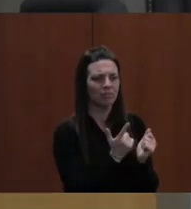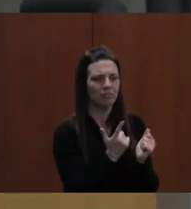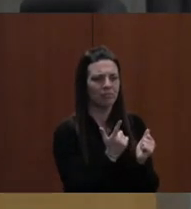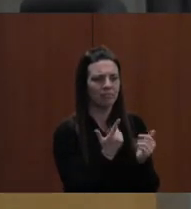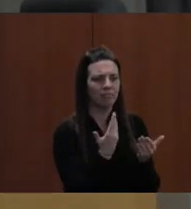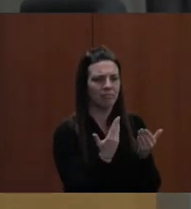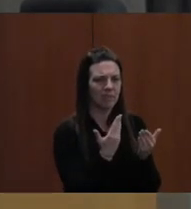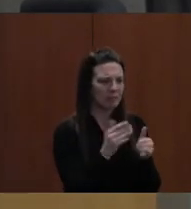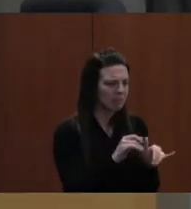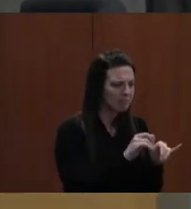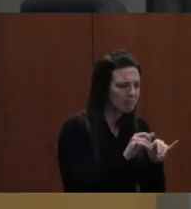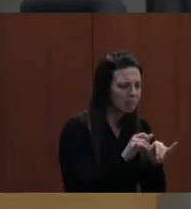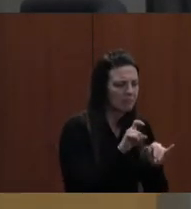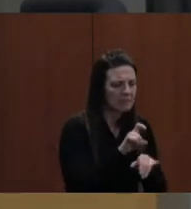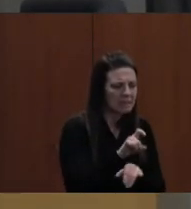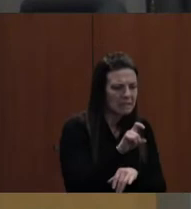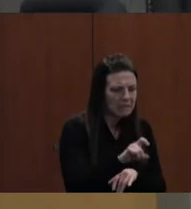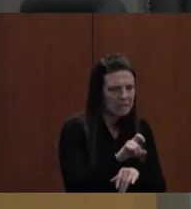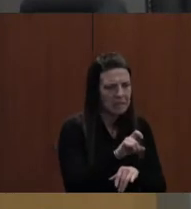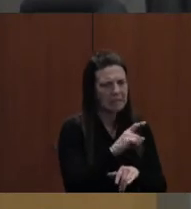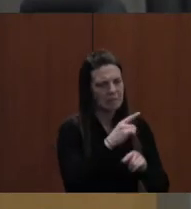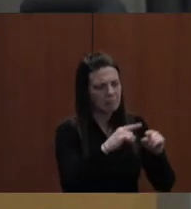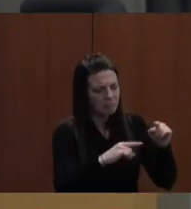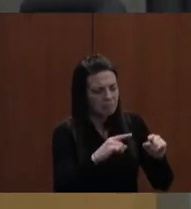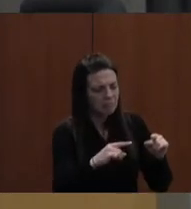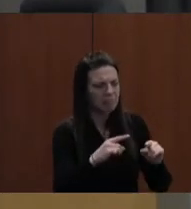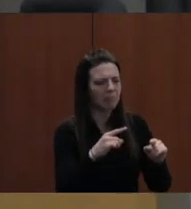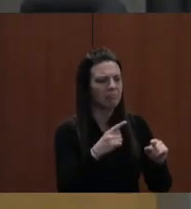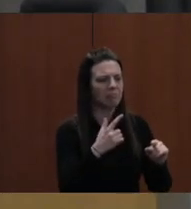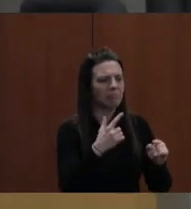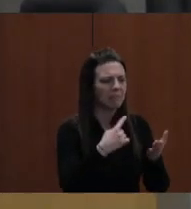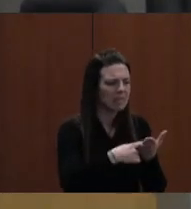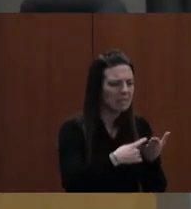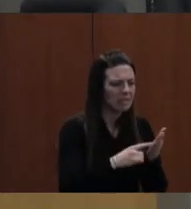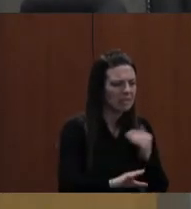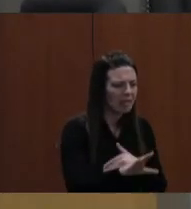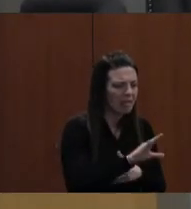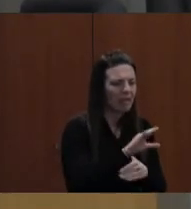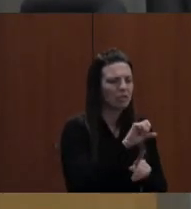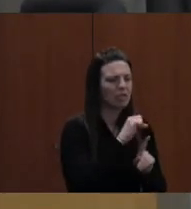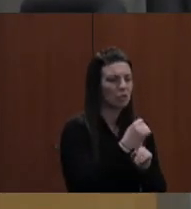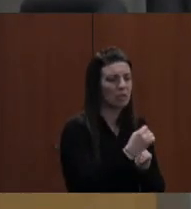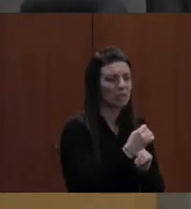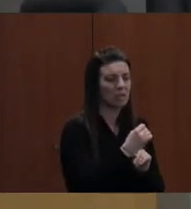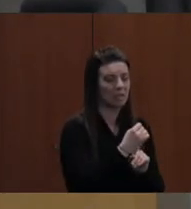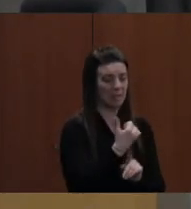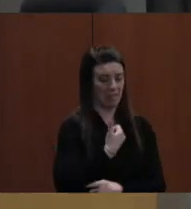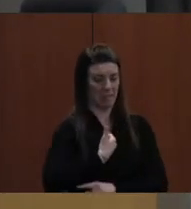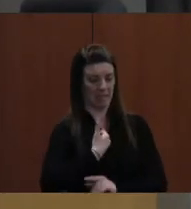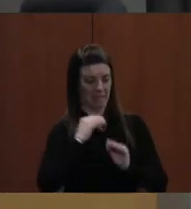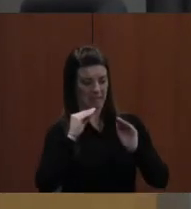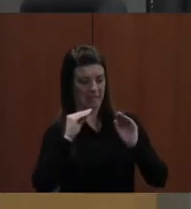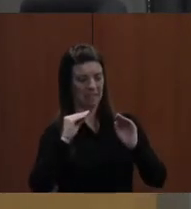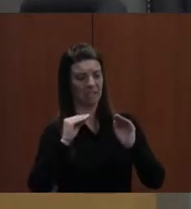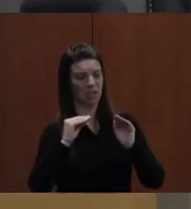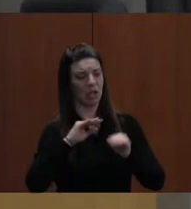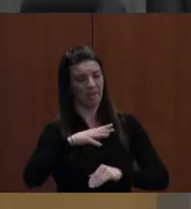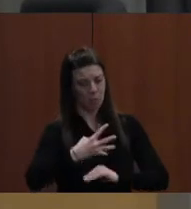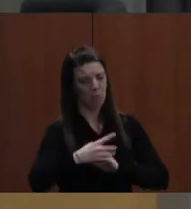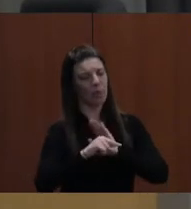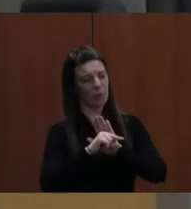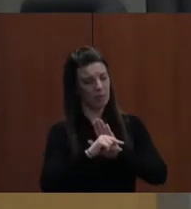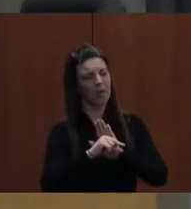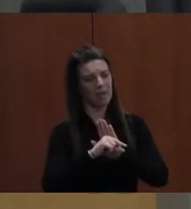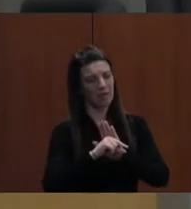situations. Now, back when I was teaching fourth grade, some of the things were